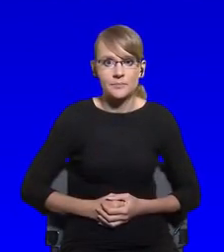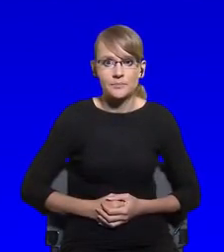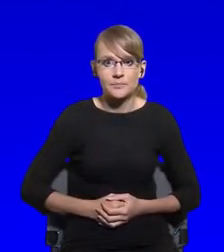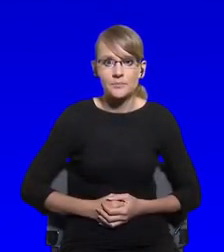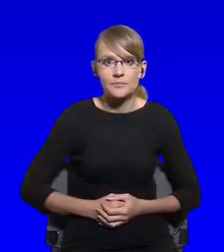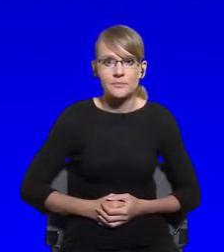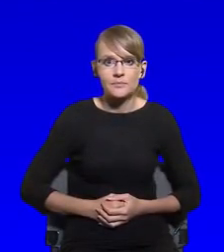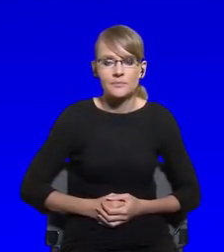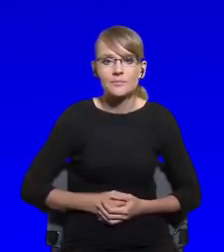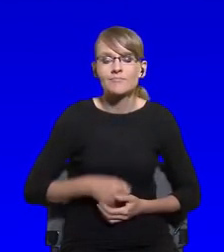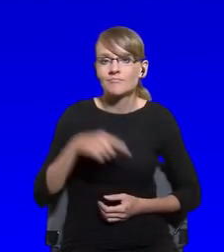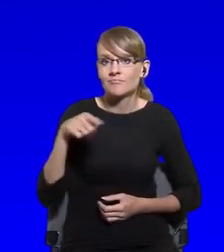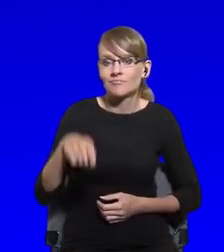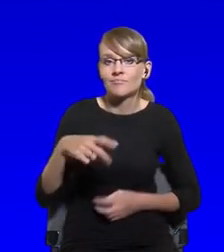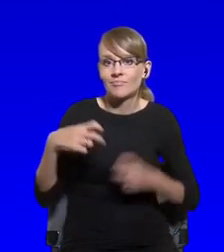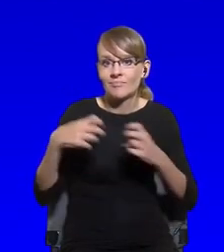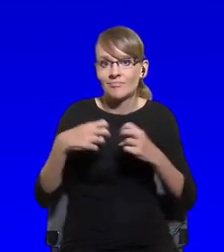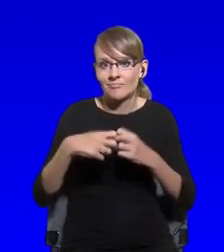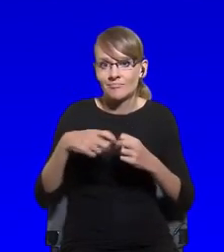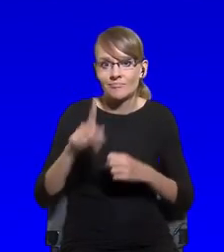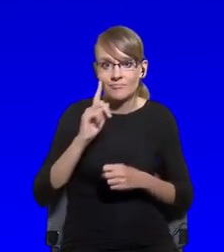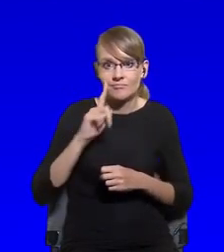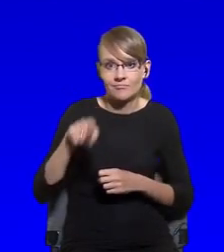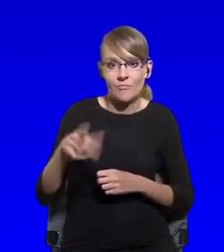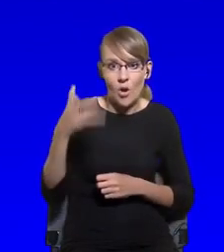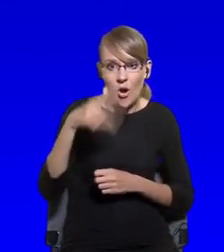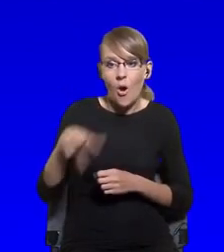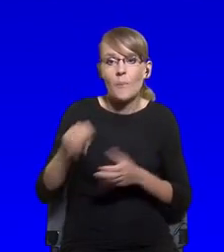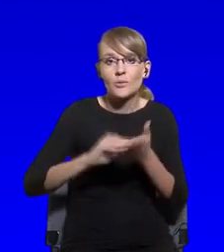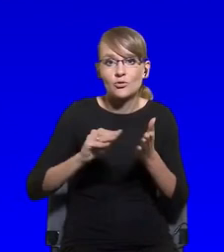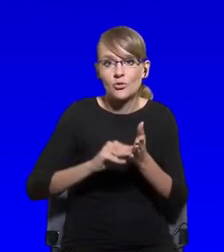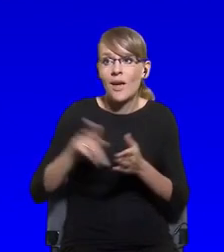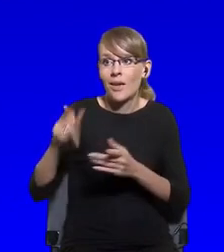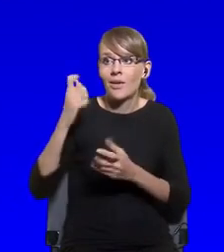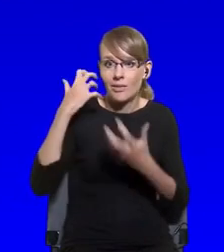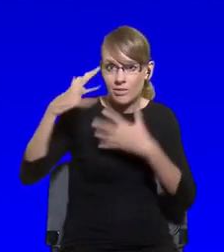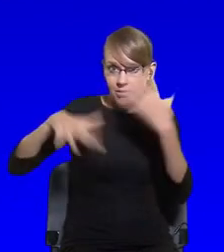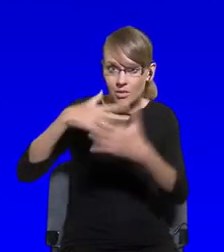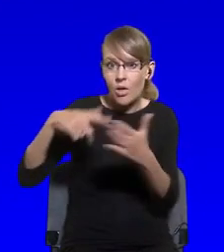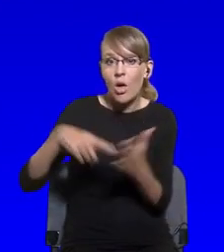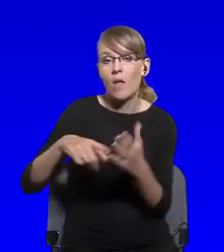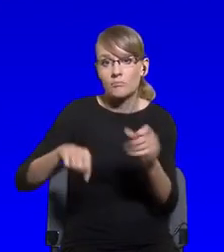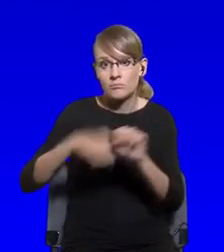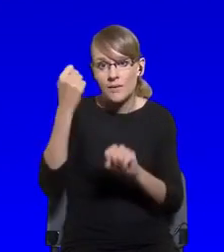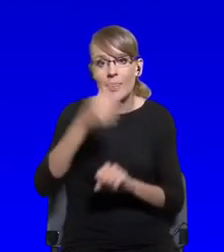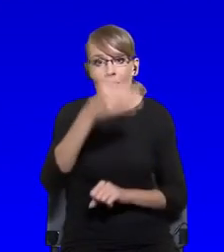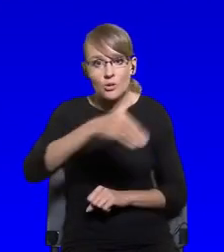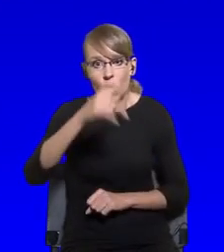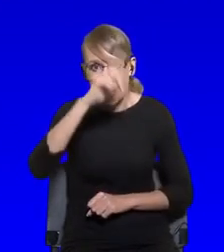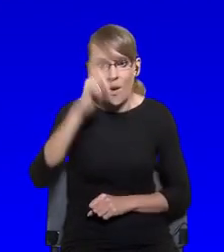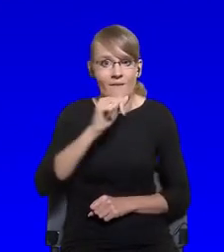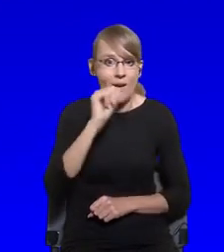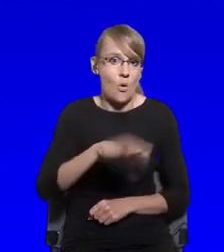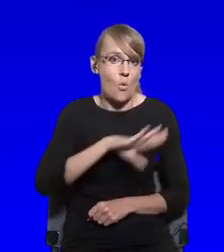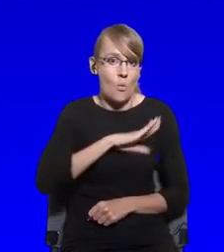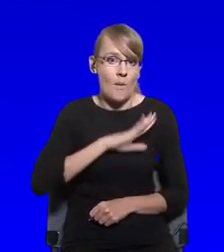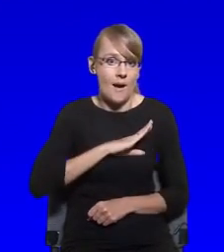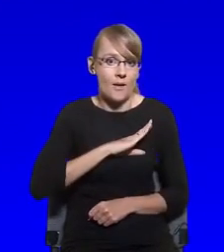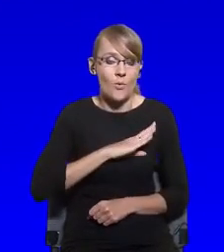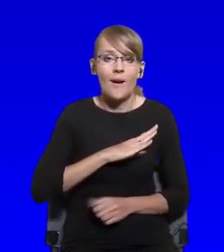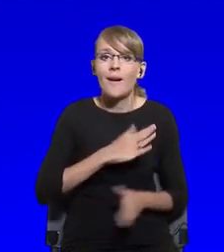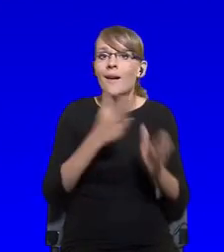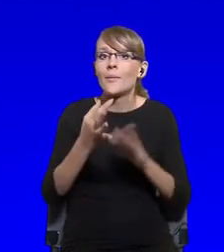to the deaths of thousands of people in Europe. And here's a question about the European institution. How should